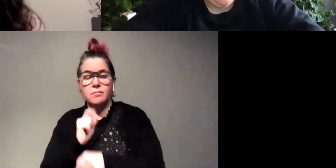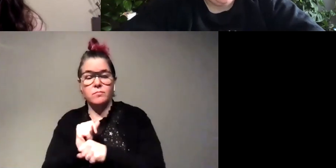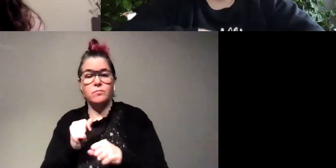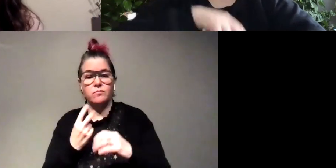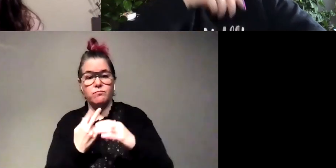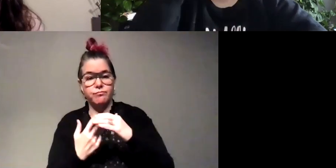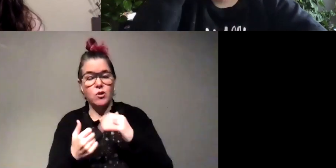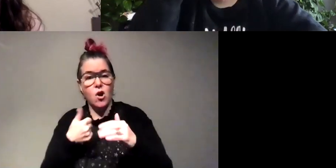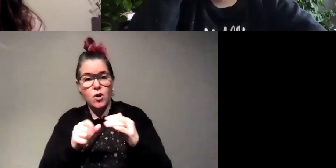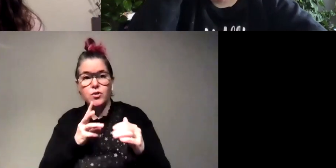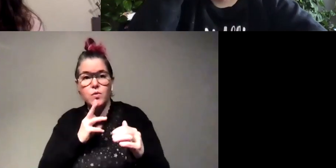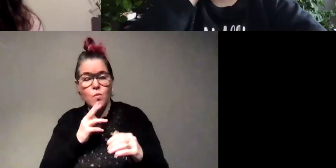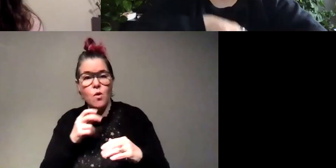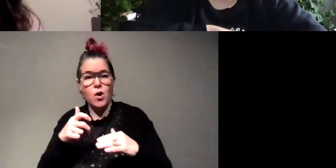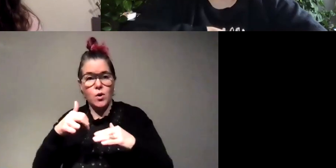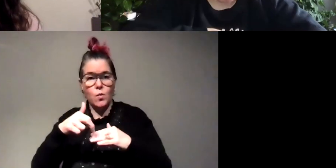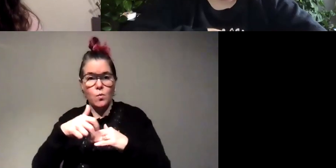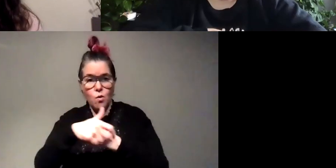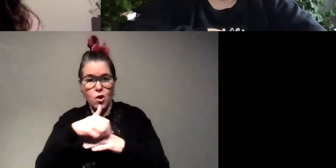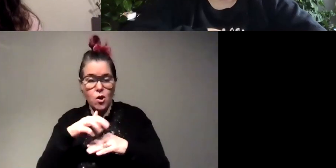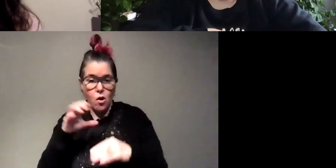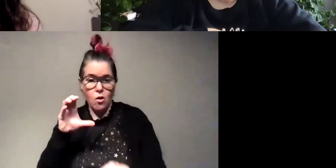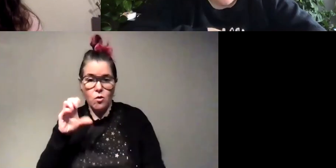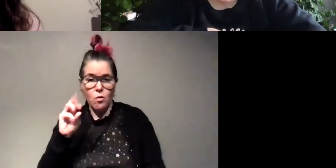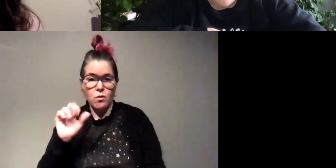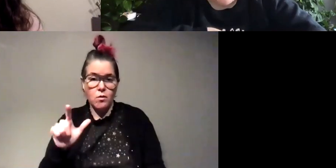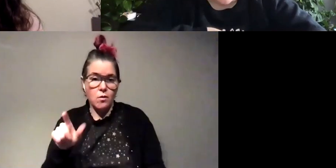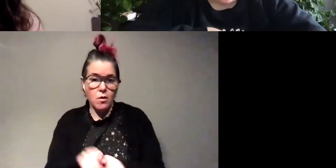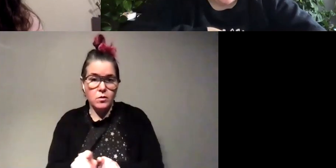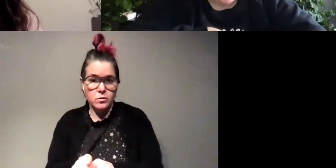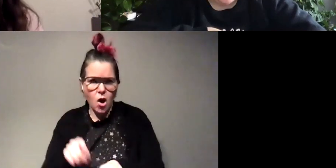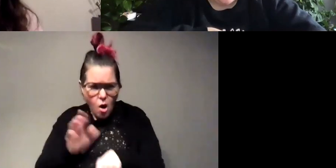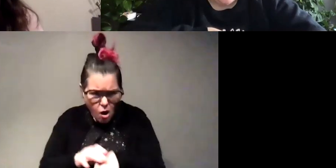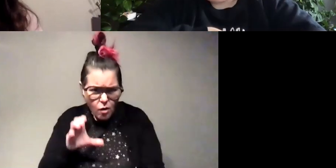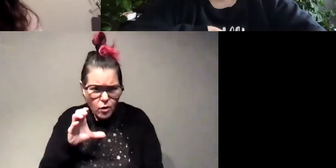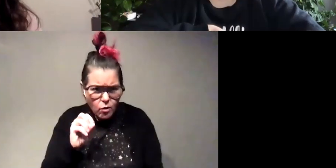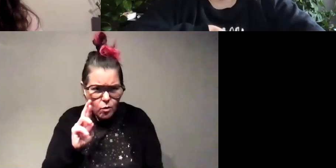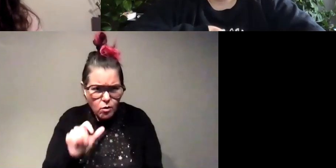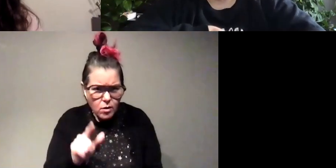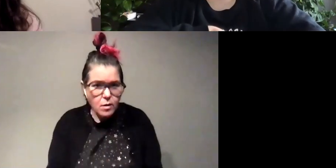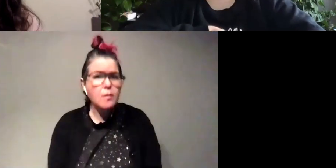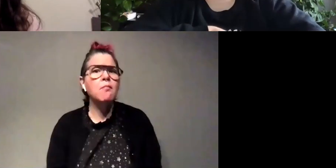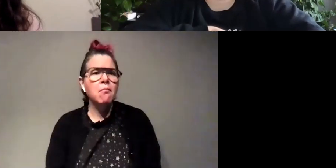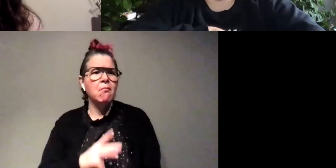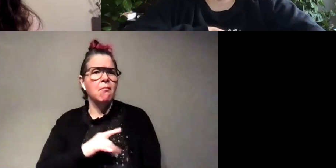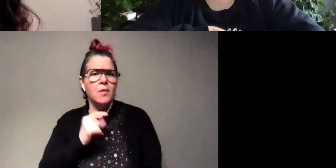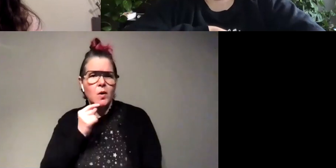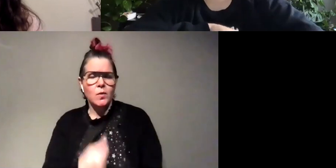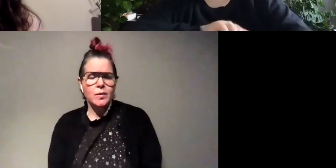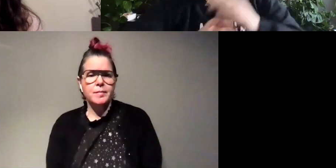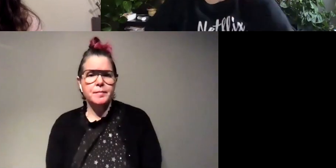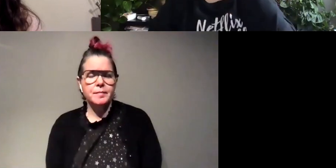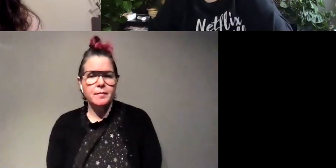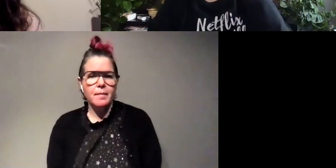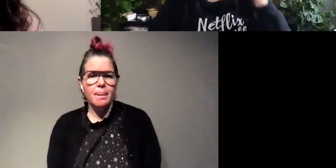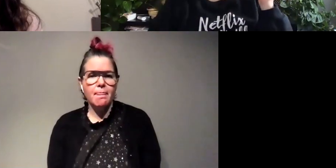and like walking around on the coral too so on the coral cool that's super cool there are